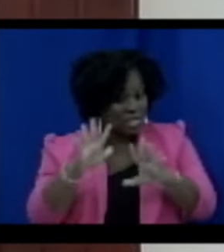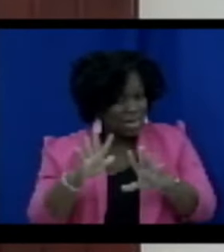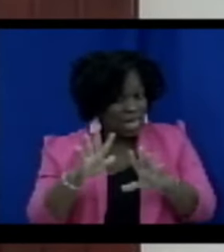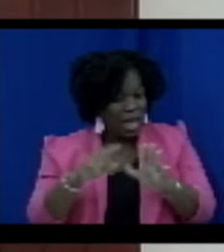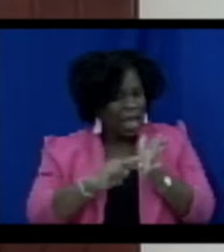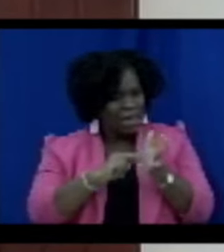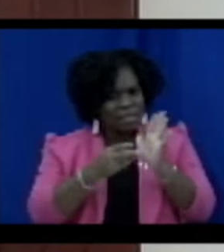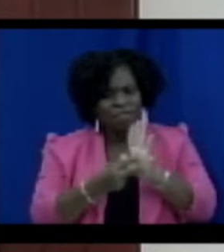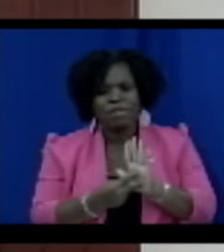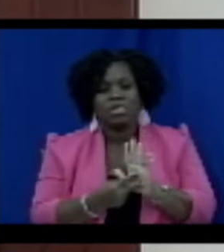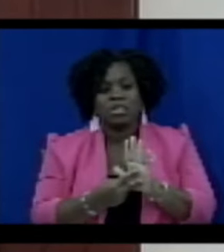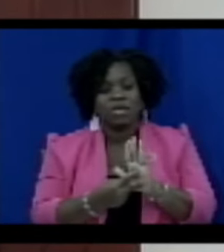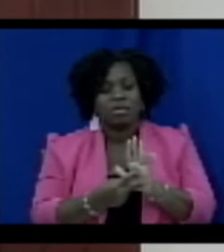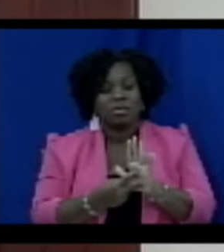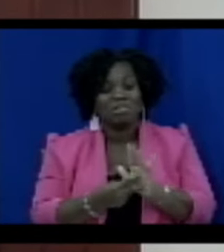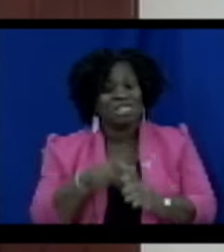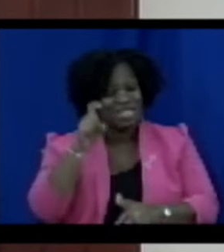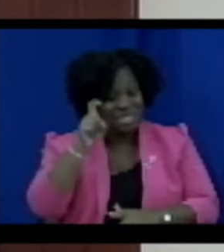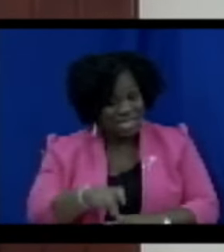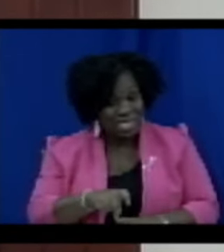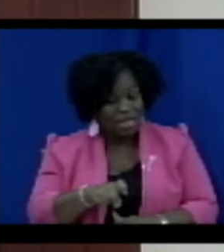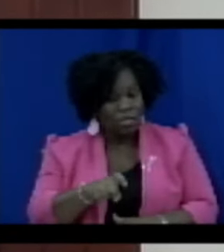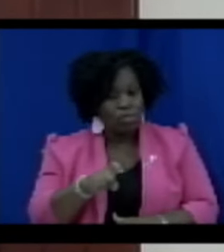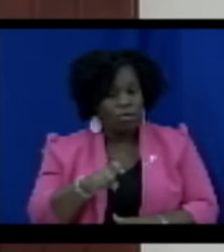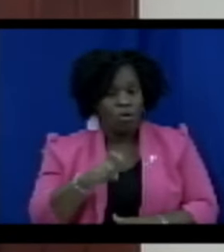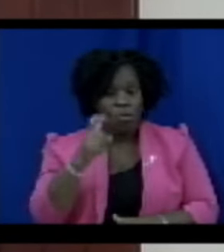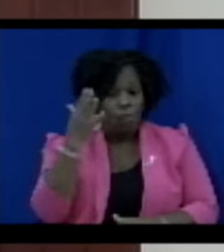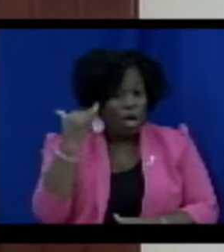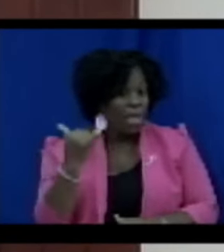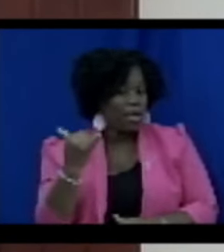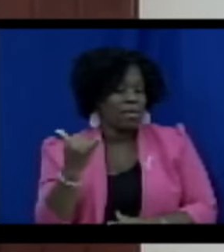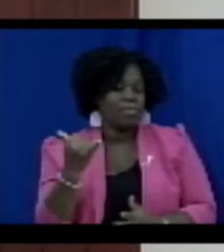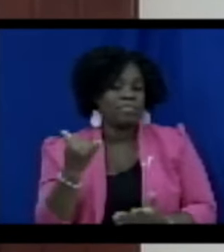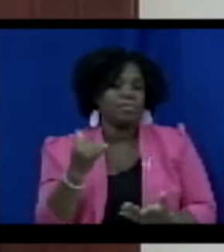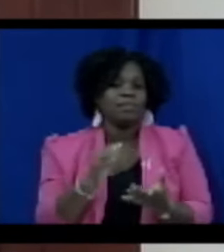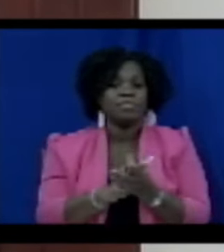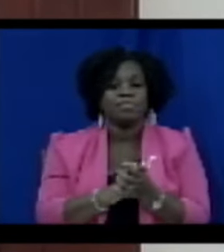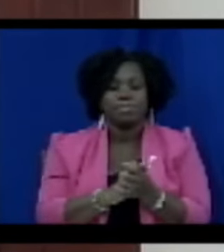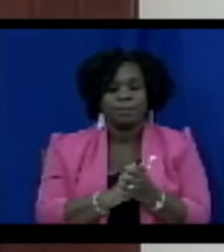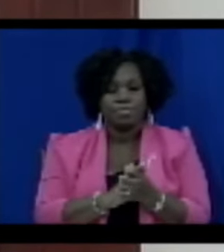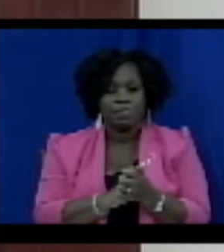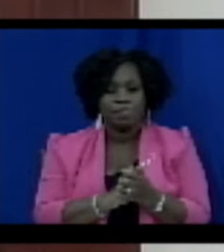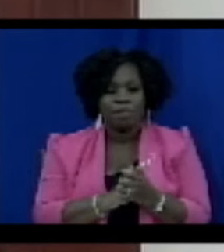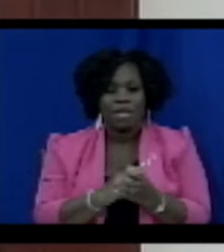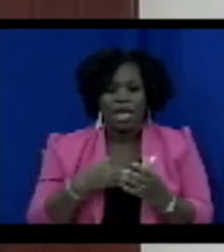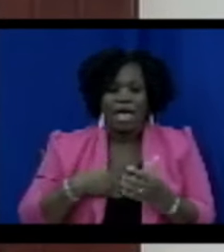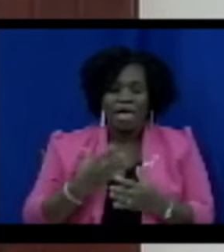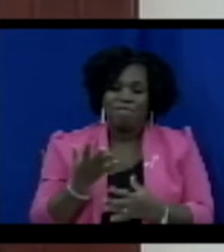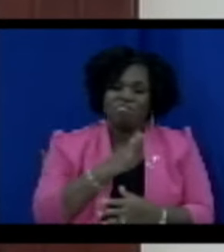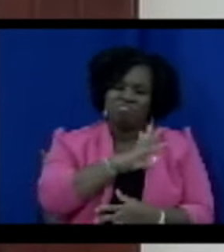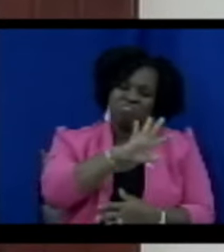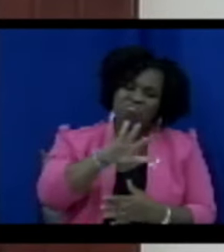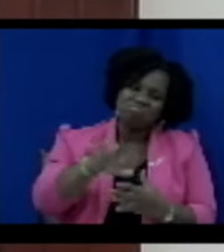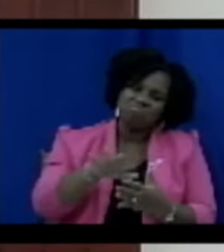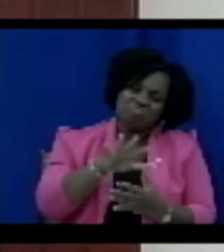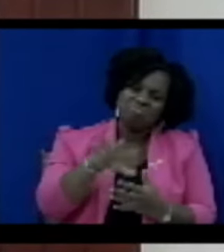strong definition within this legislative framework cannot be overstated, and it encompasses several key dimensions.